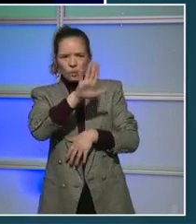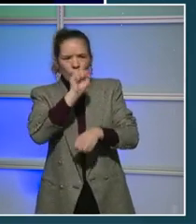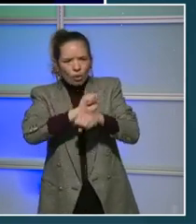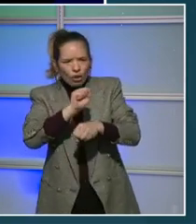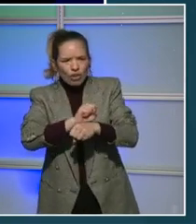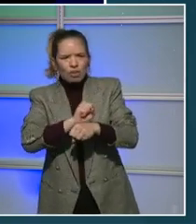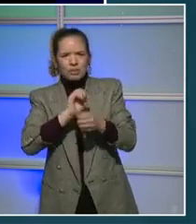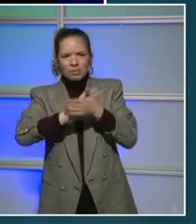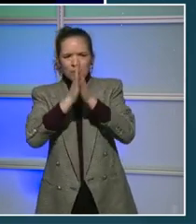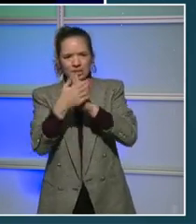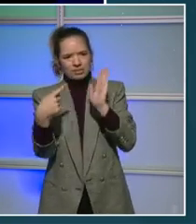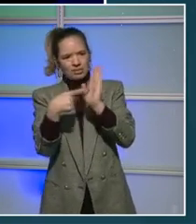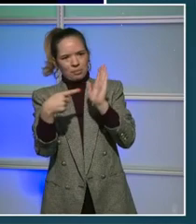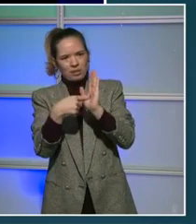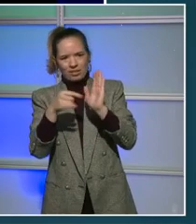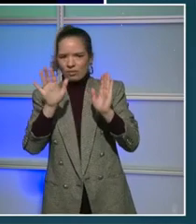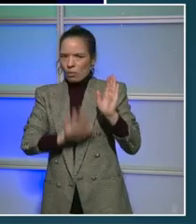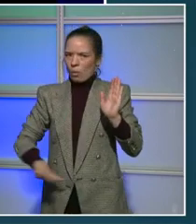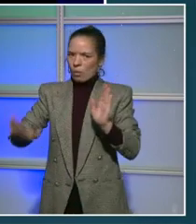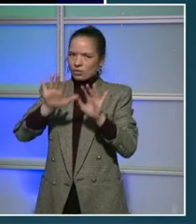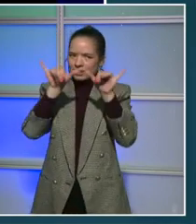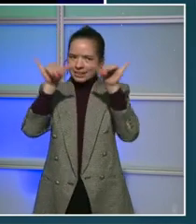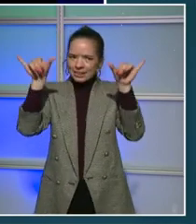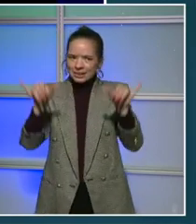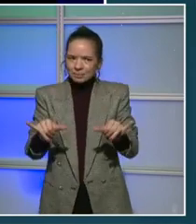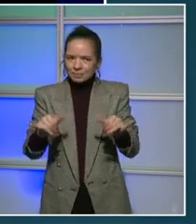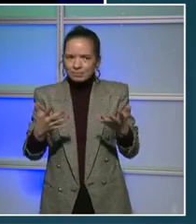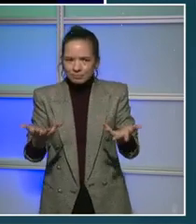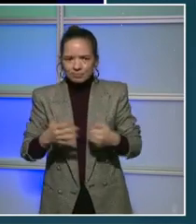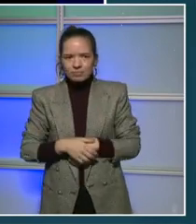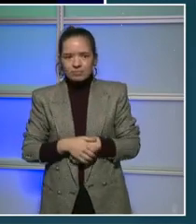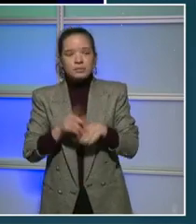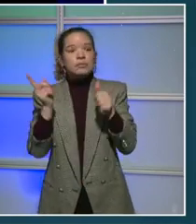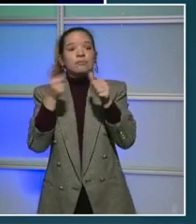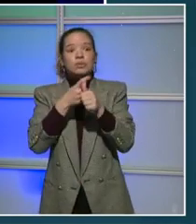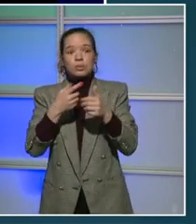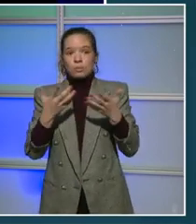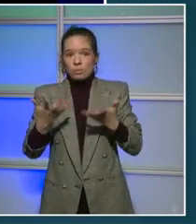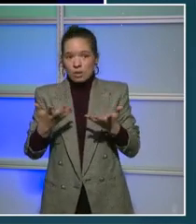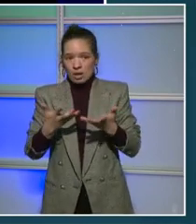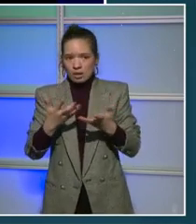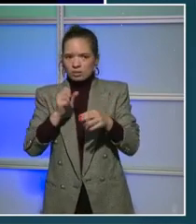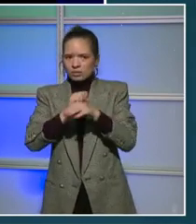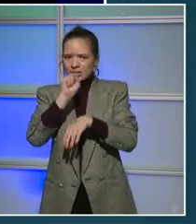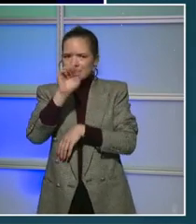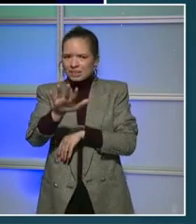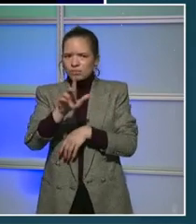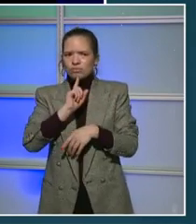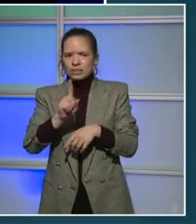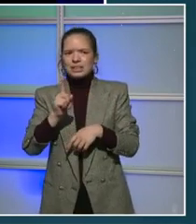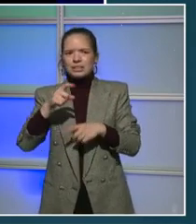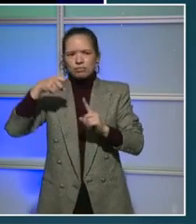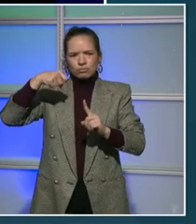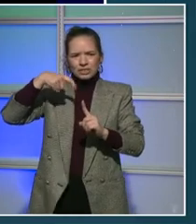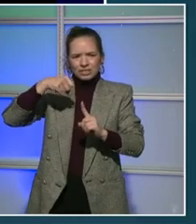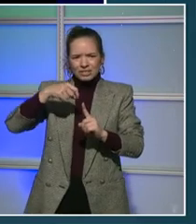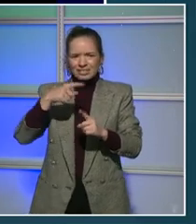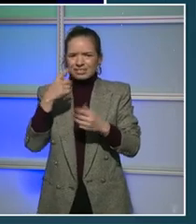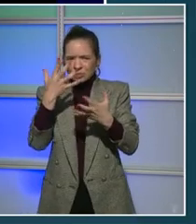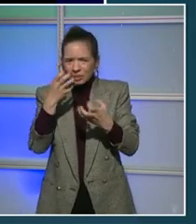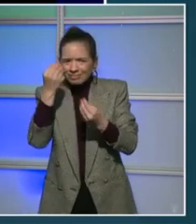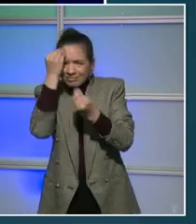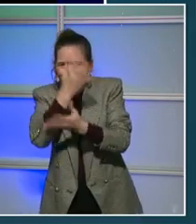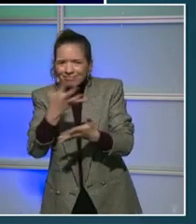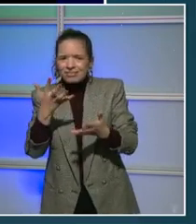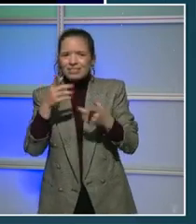And one of the first things that we wanted to do was send a strong signal to our educators that not only are